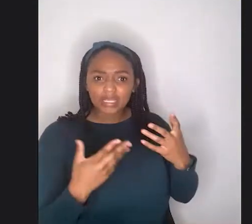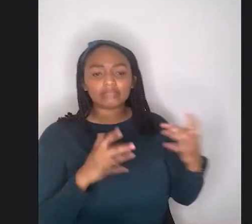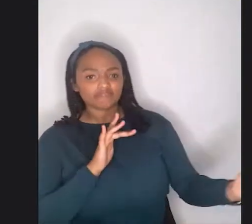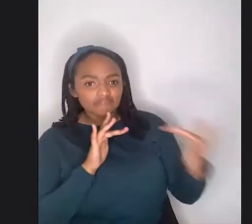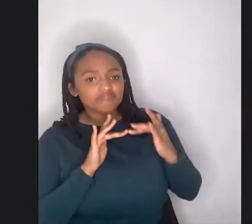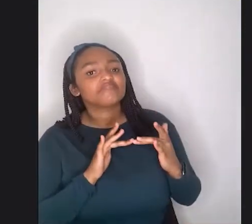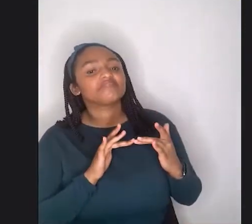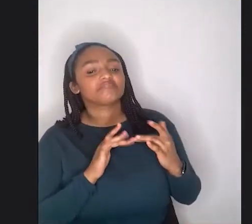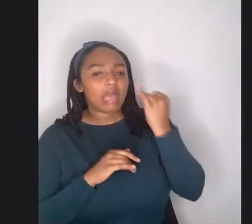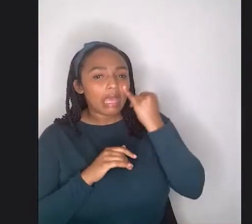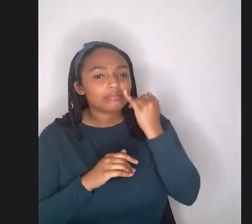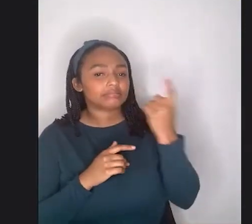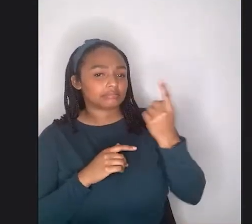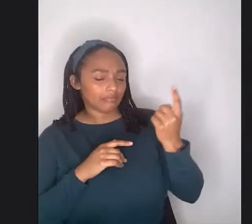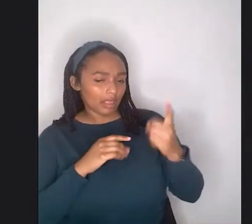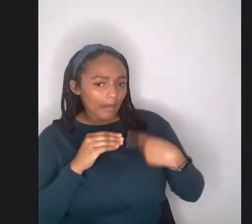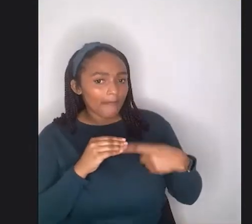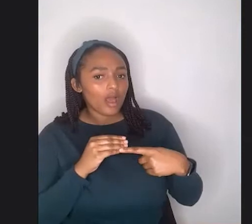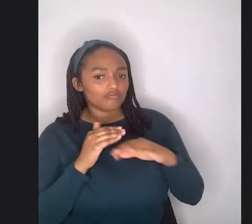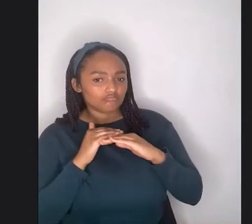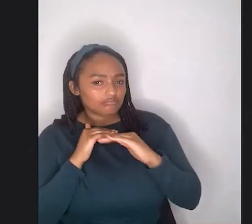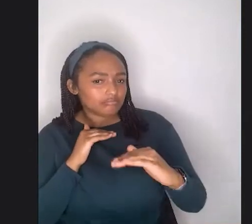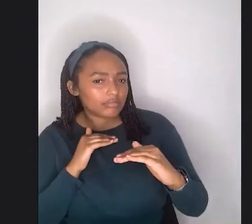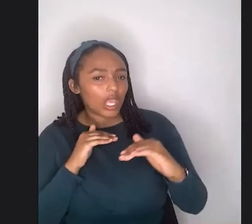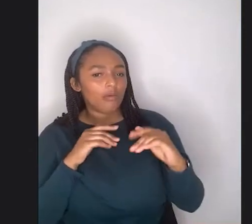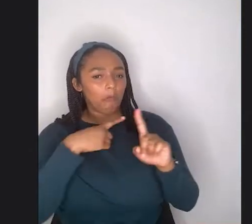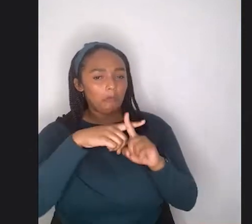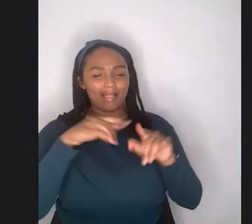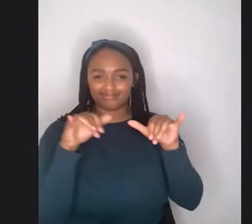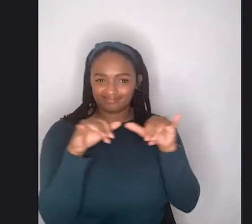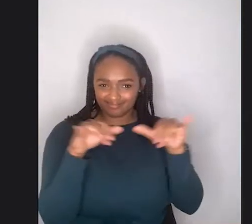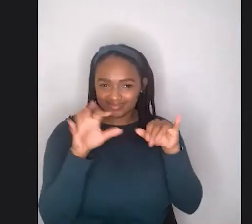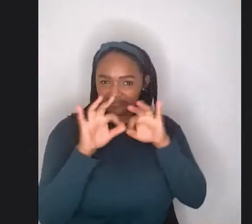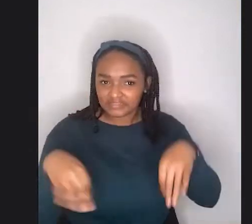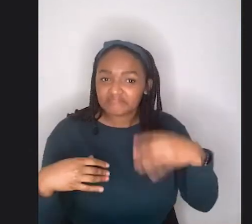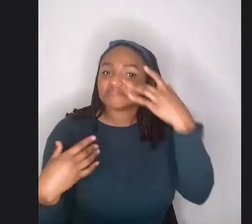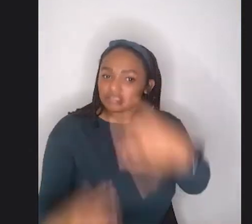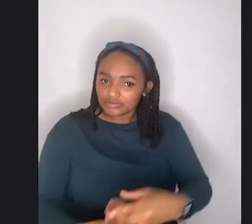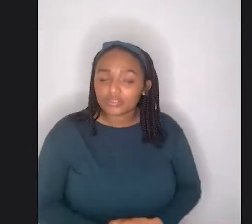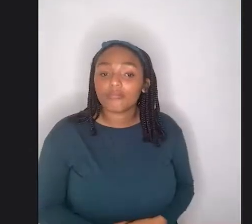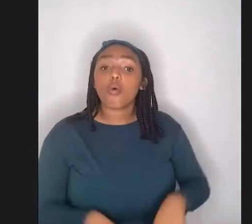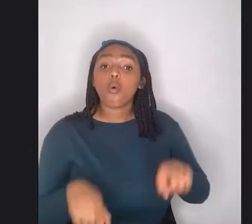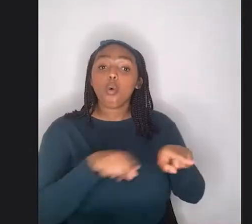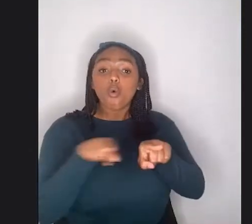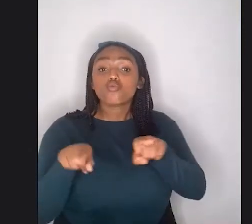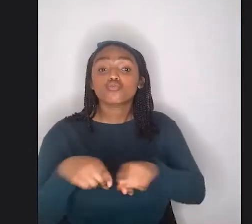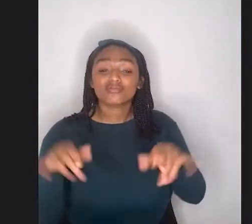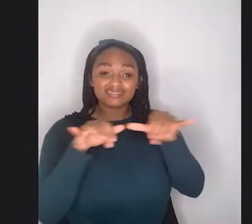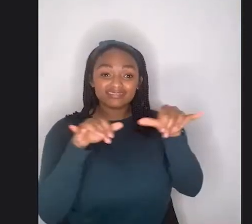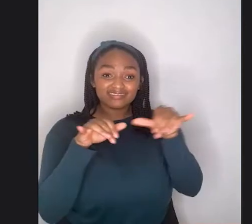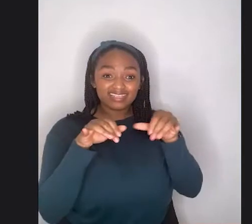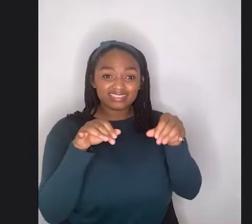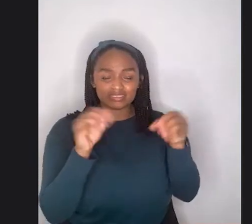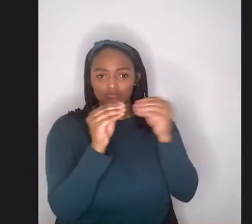plus size fashion, which is interesting. Um, and also extended sizing. Um, and